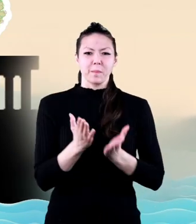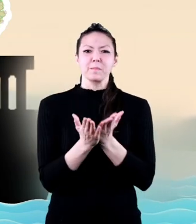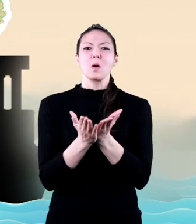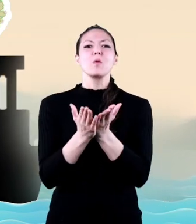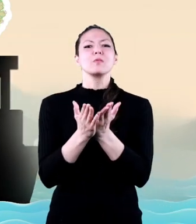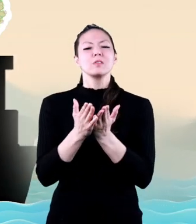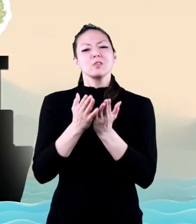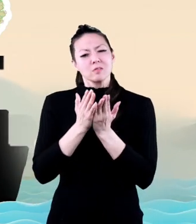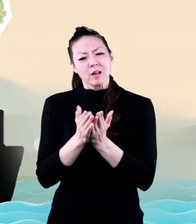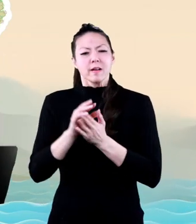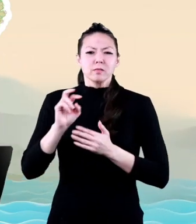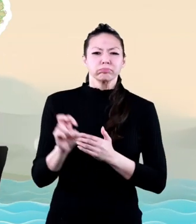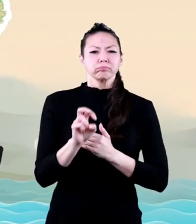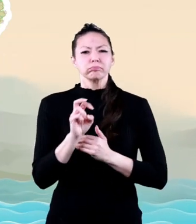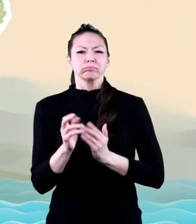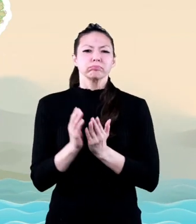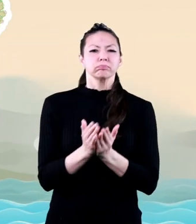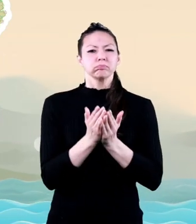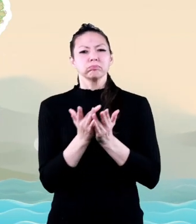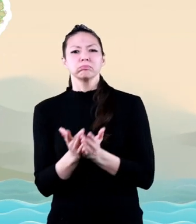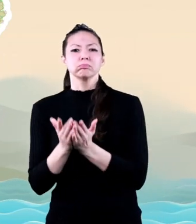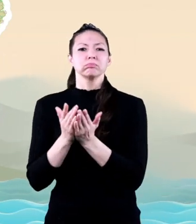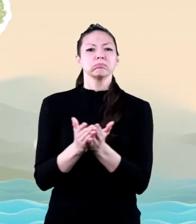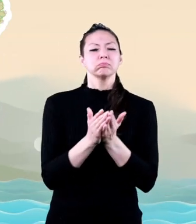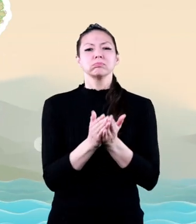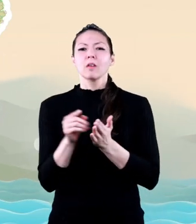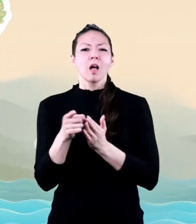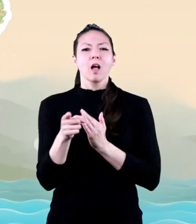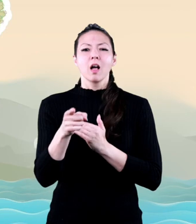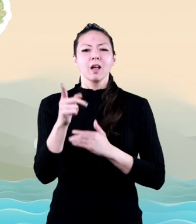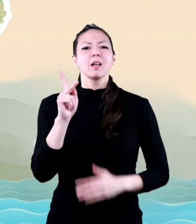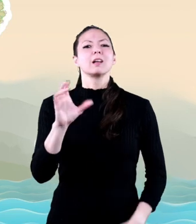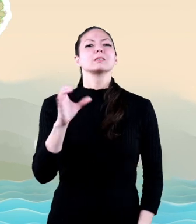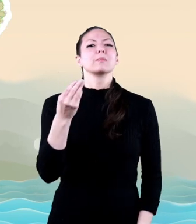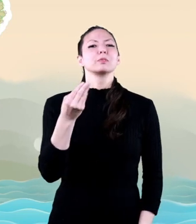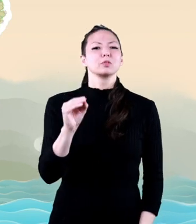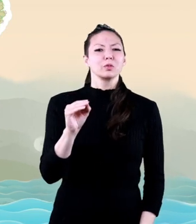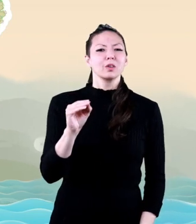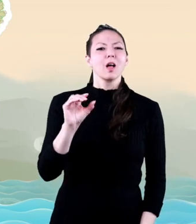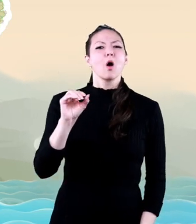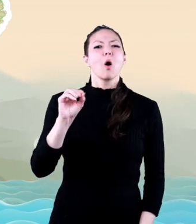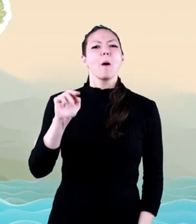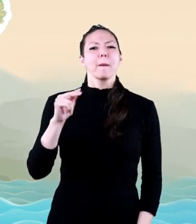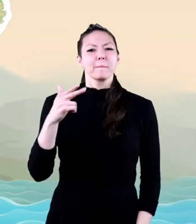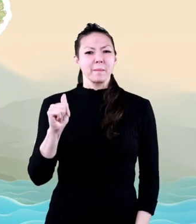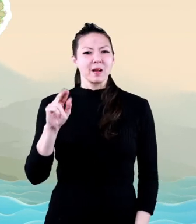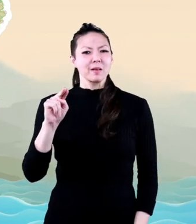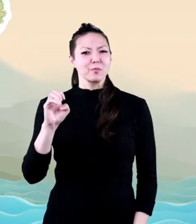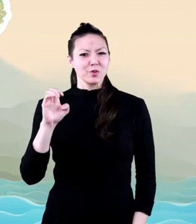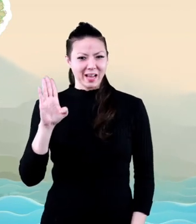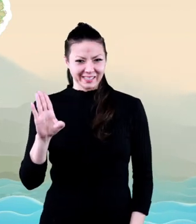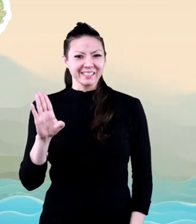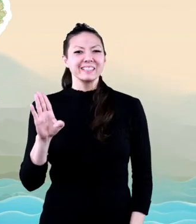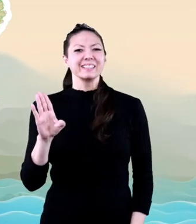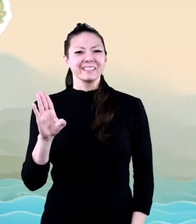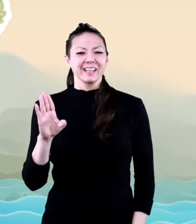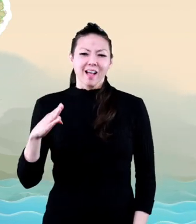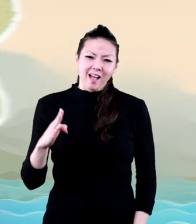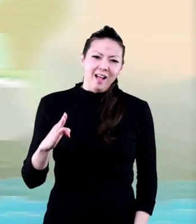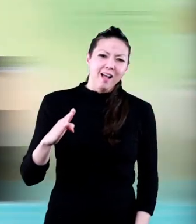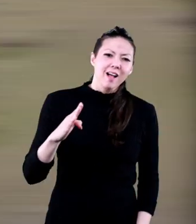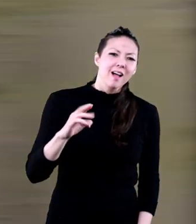a barge. They traveled through places that are now a part of Kansas City, Missouri and Omaha,